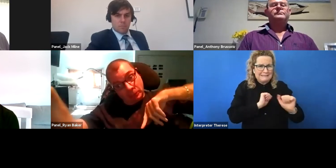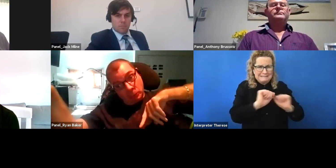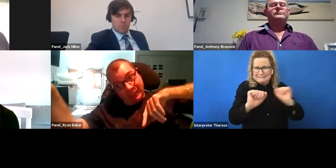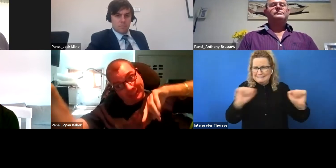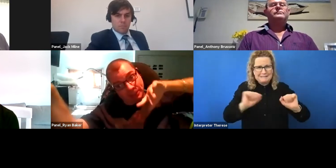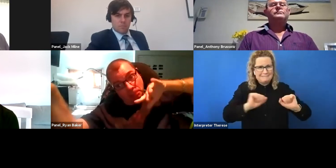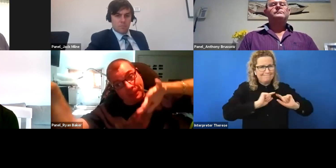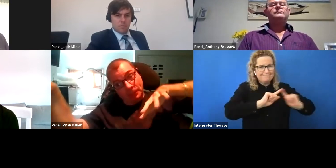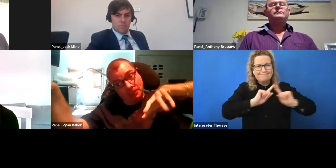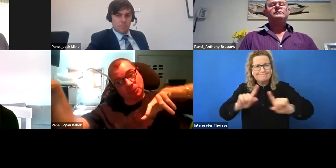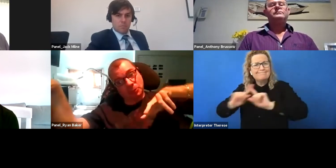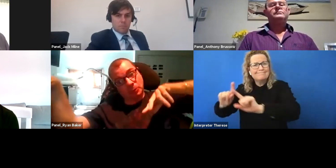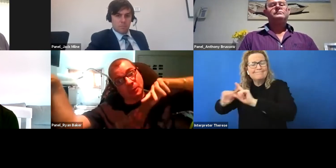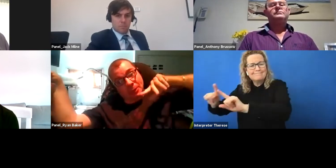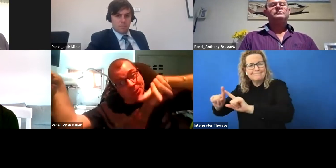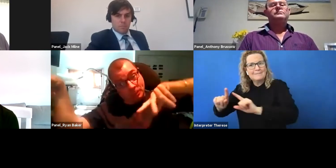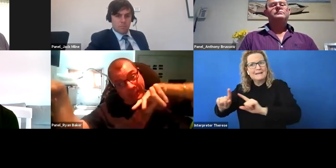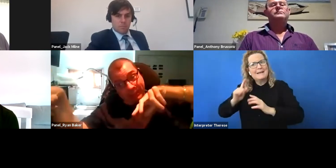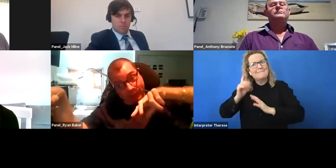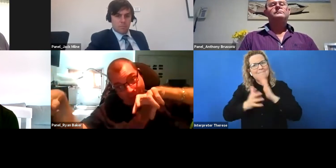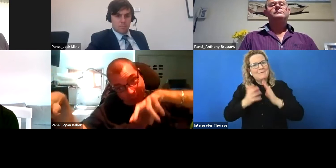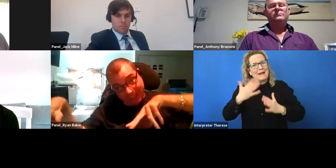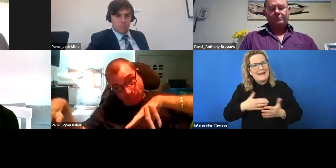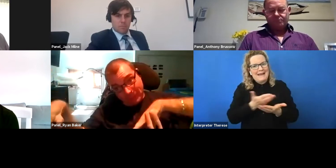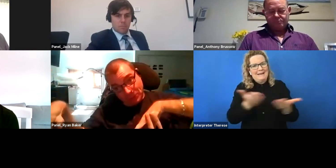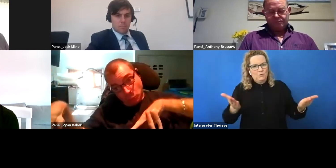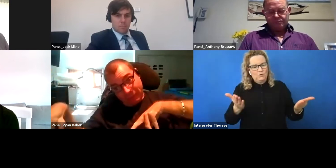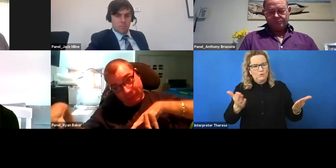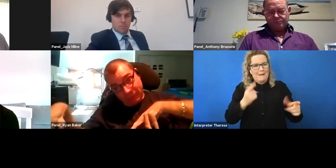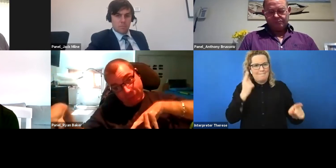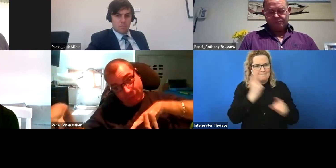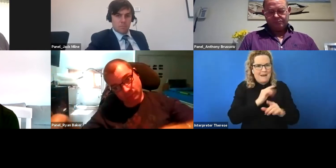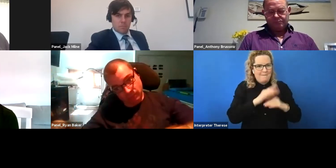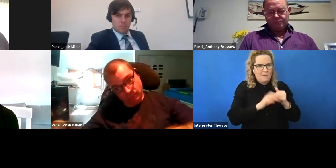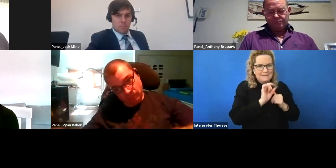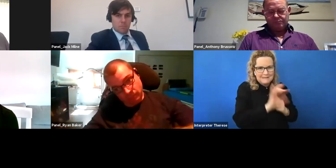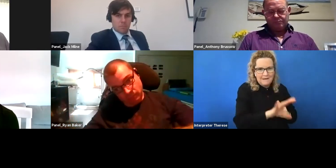really requires people to speak on an individual level.